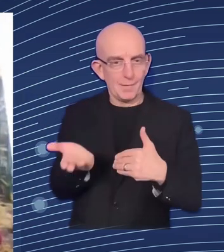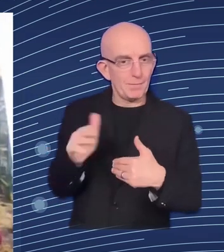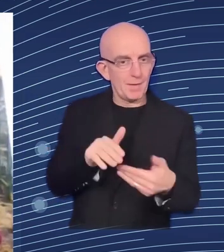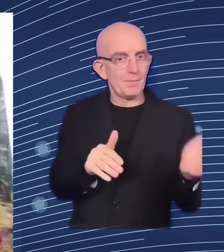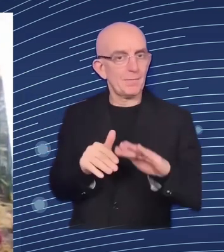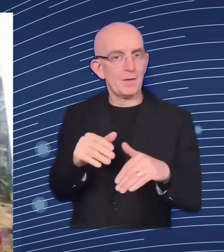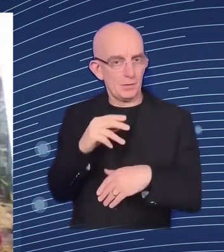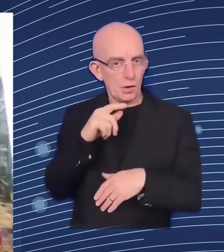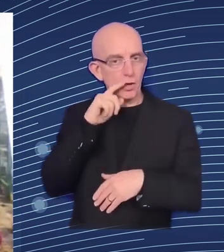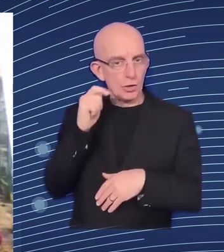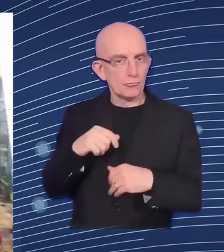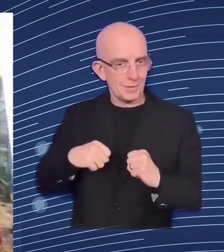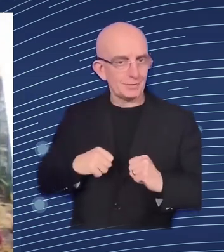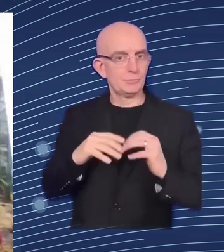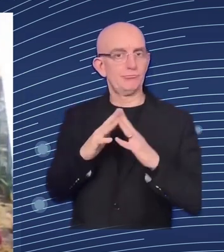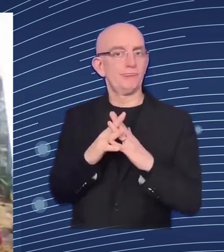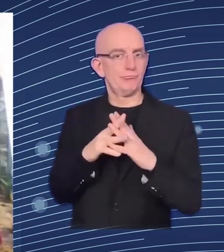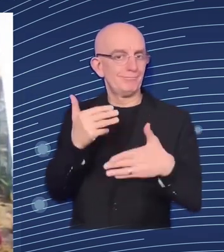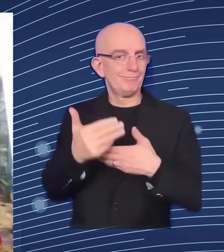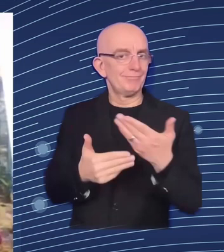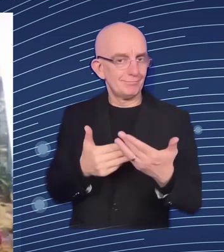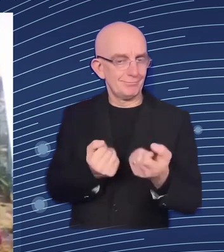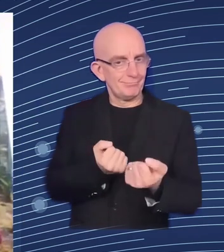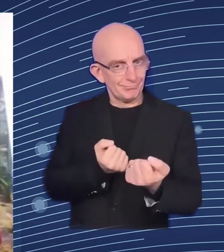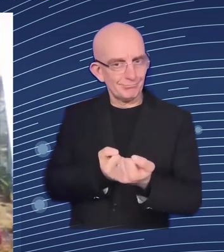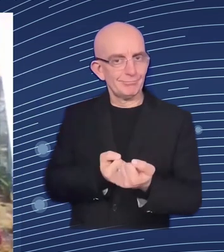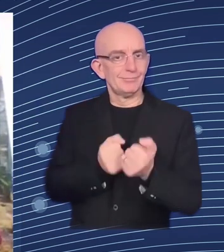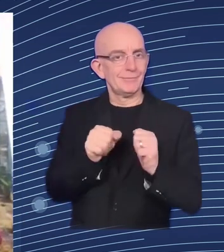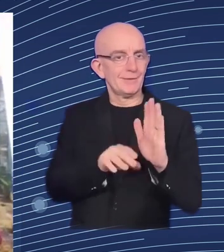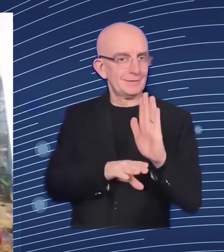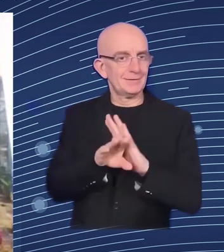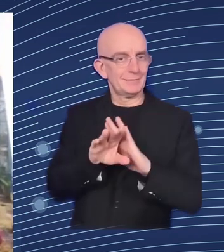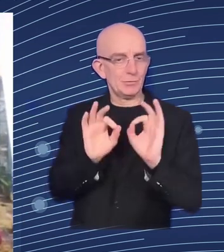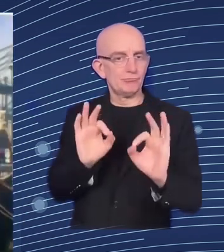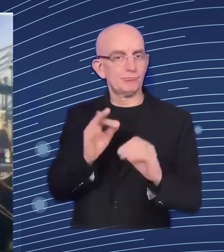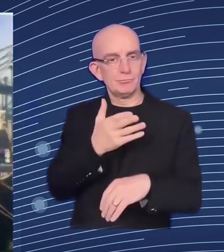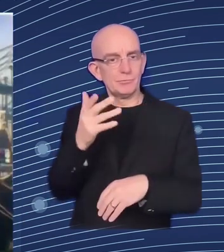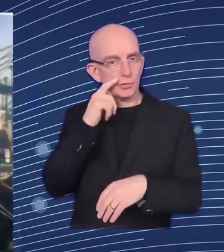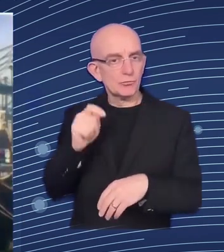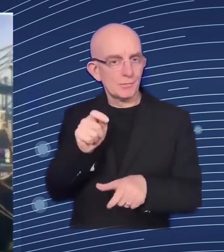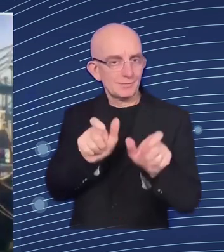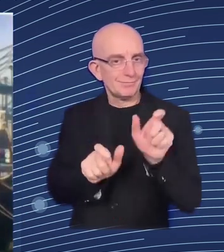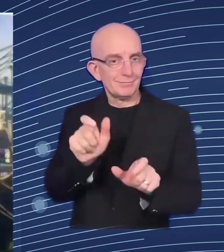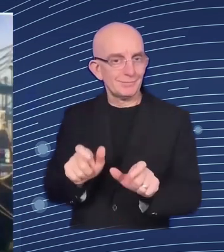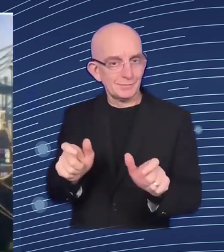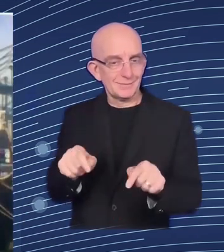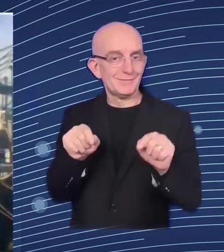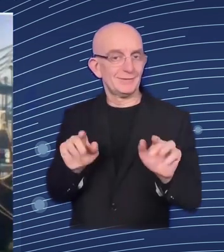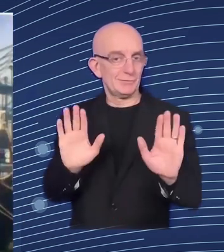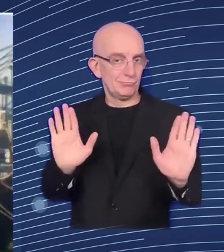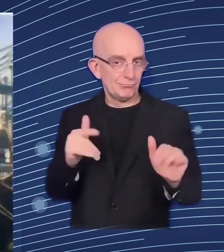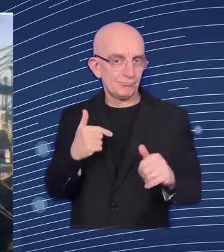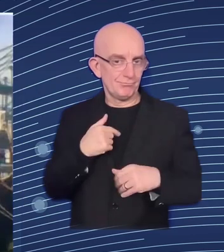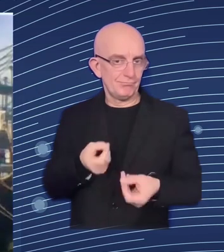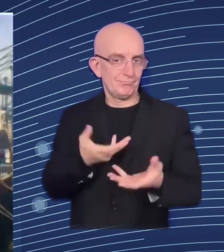i think that's all from my side thank you very much thank you thank you thank very much and thank you for giving us these many examples of